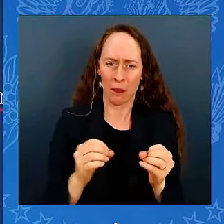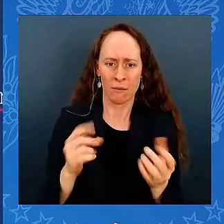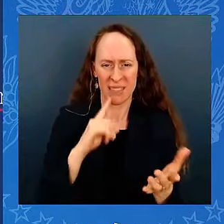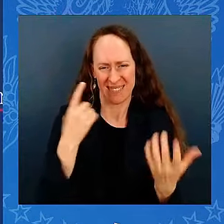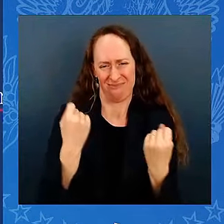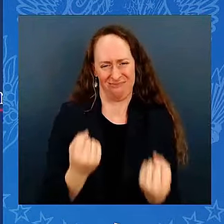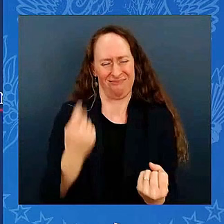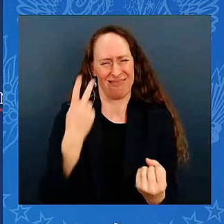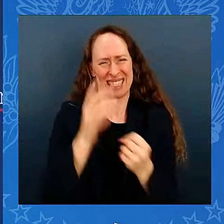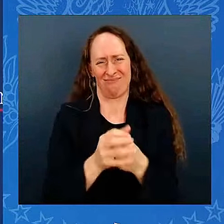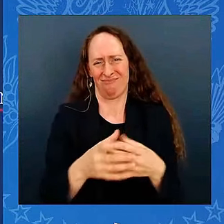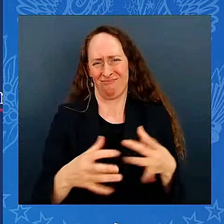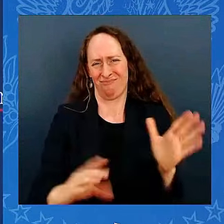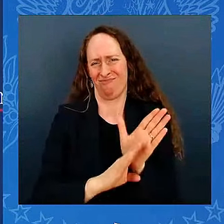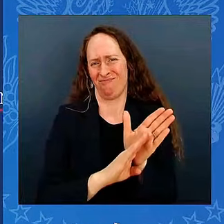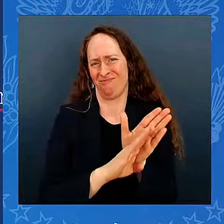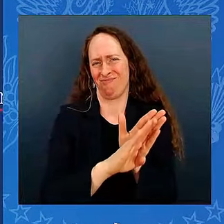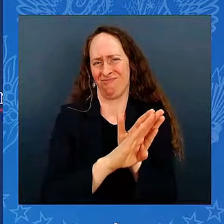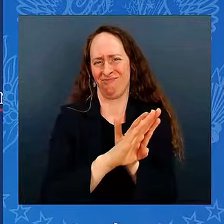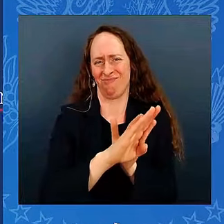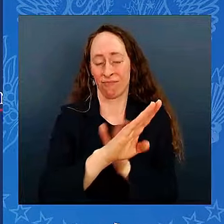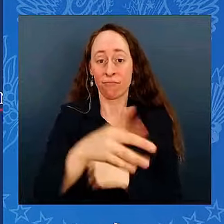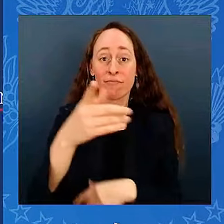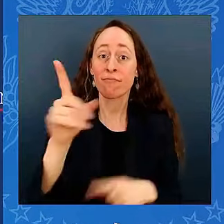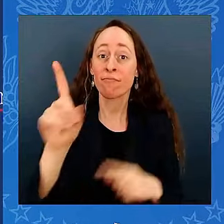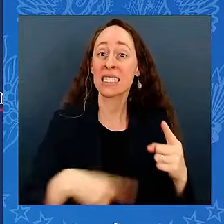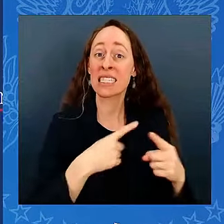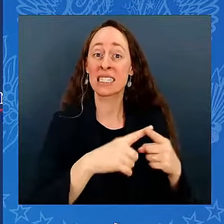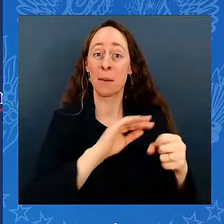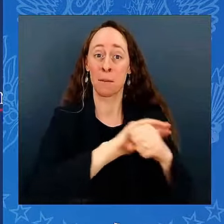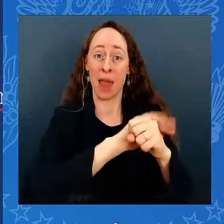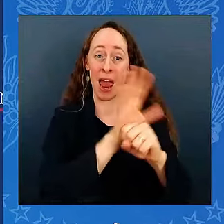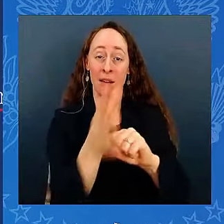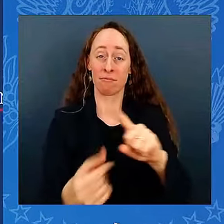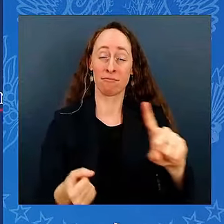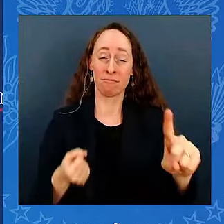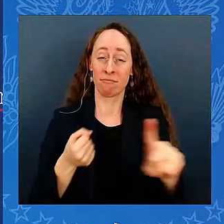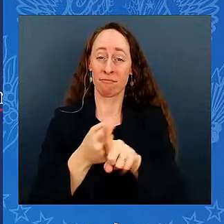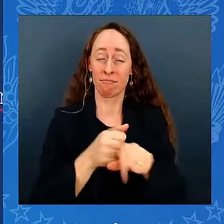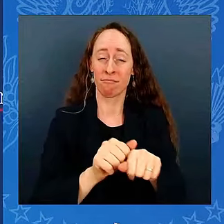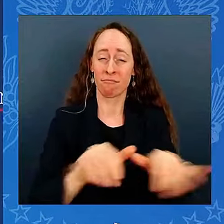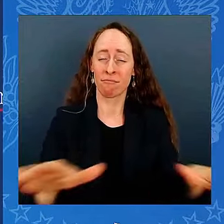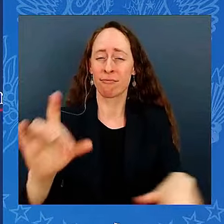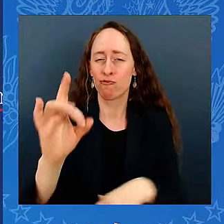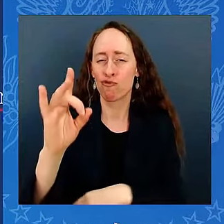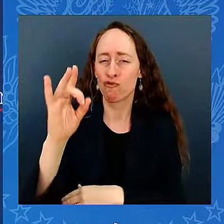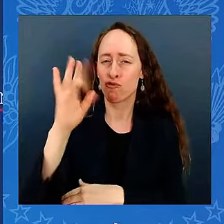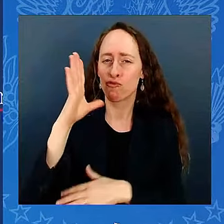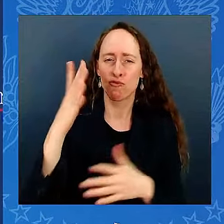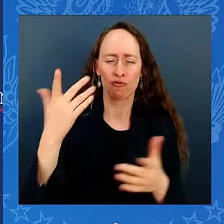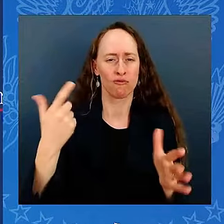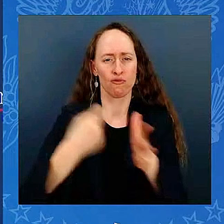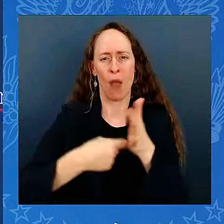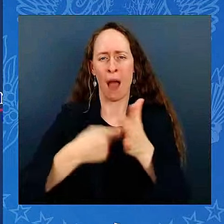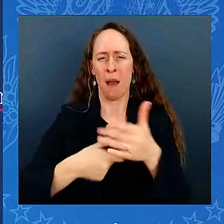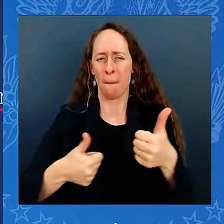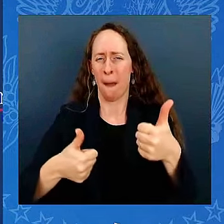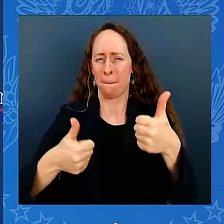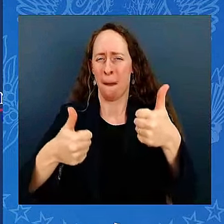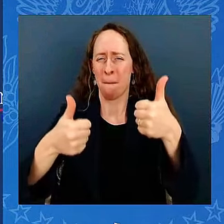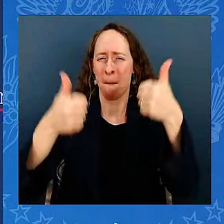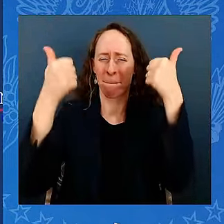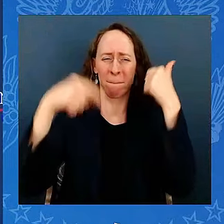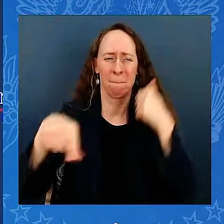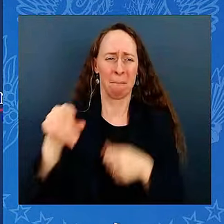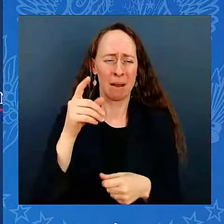and the inflation it created, causing enormous pain and hardship for families all across America. It's not